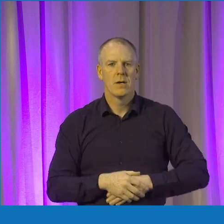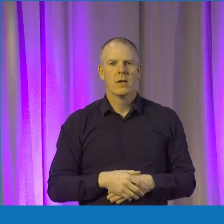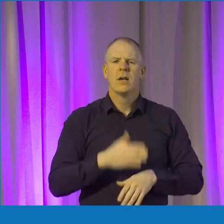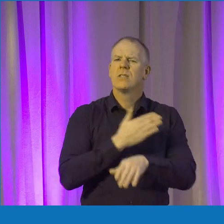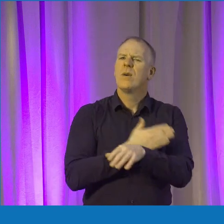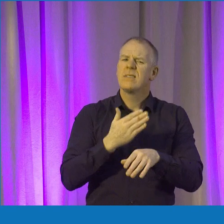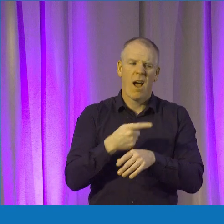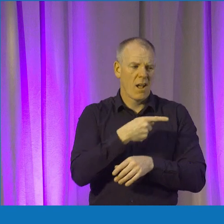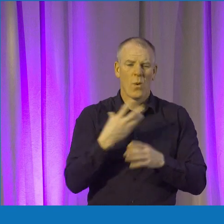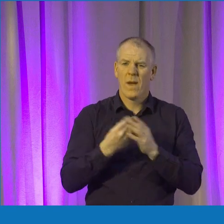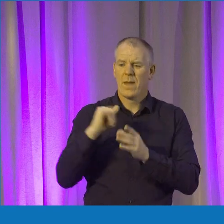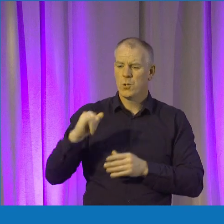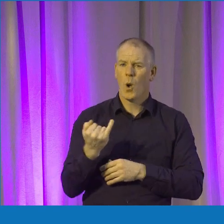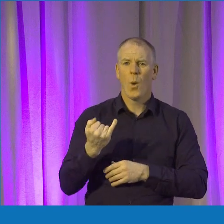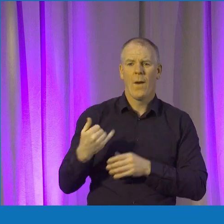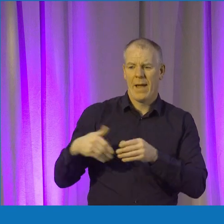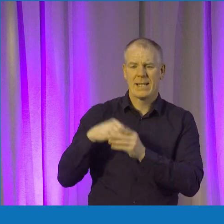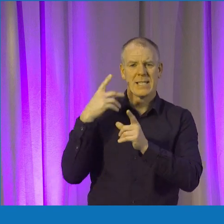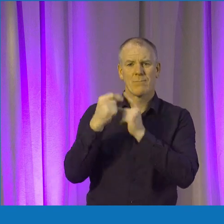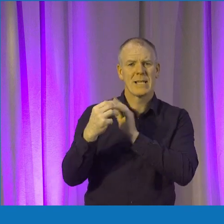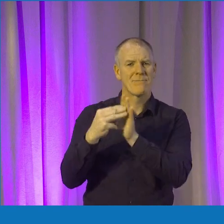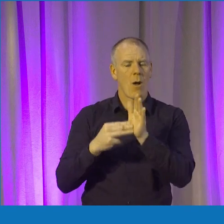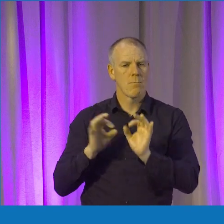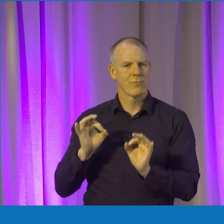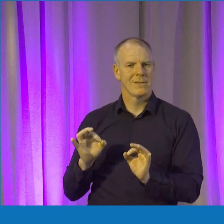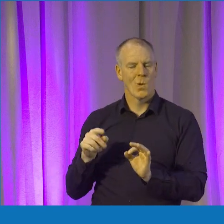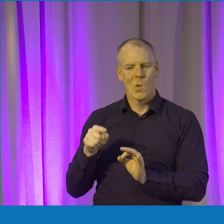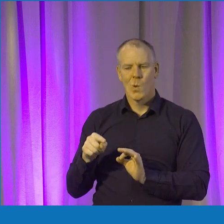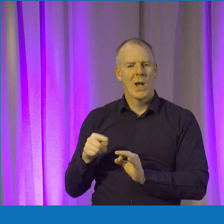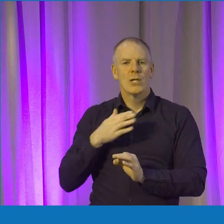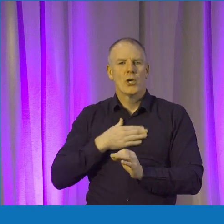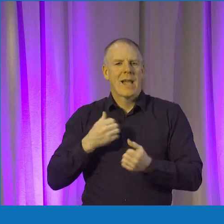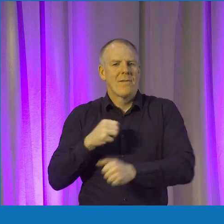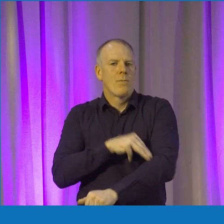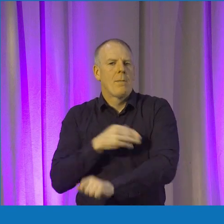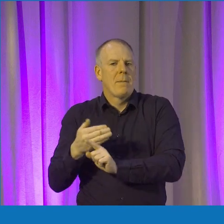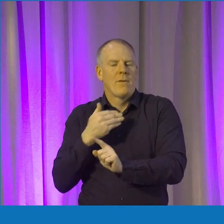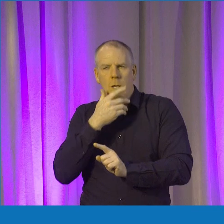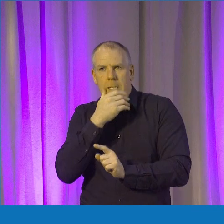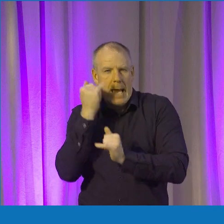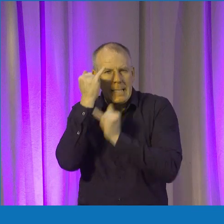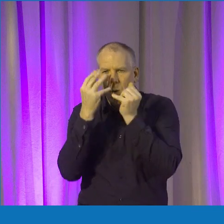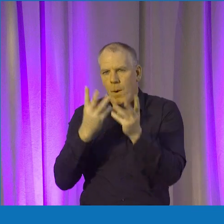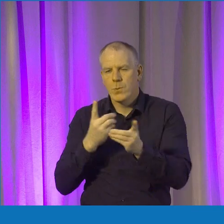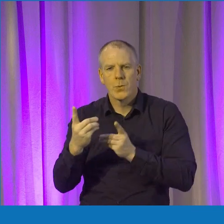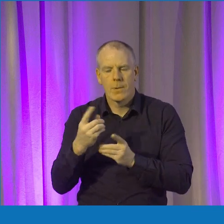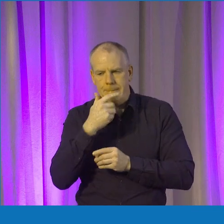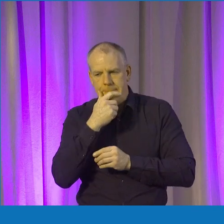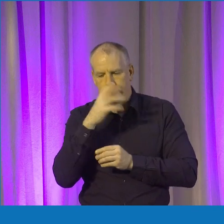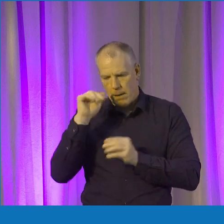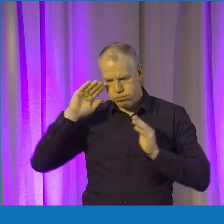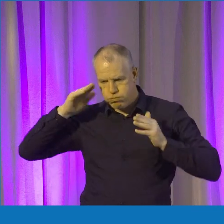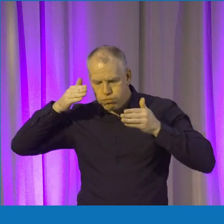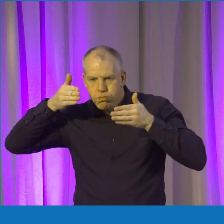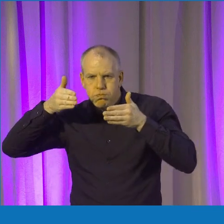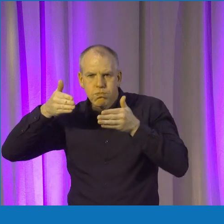sprints program with Joe. And that was great, because we really only had a problem and kind of a vague concept. And that helped us to really hone in on